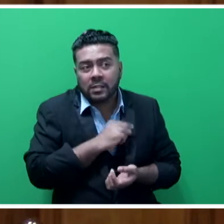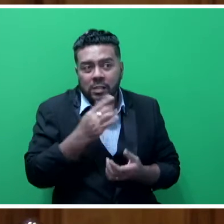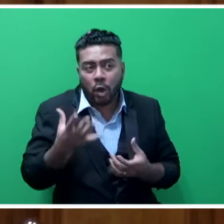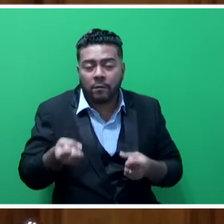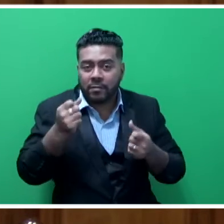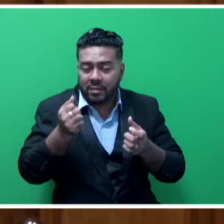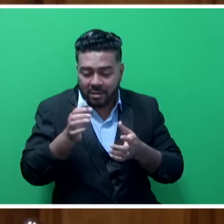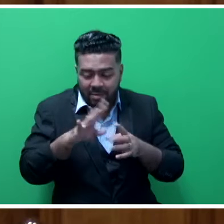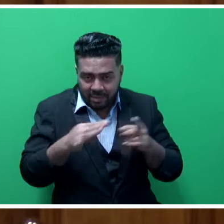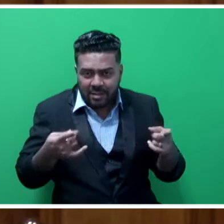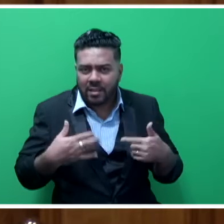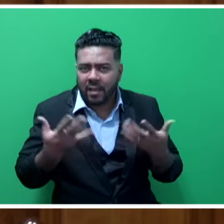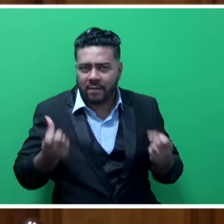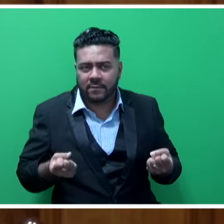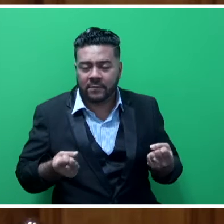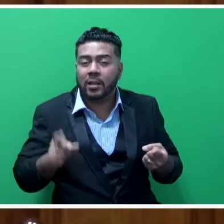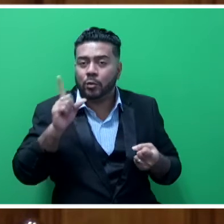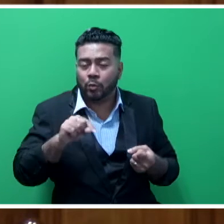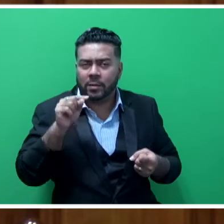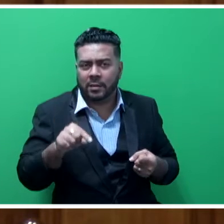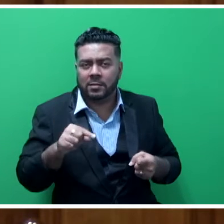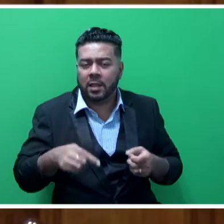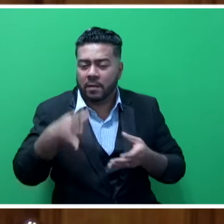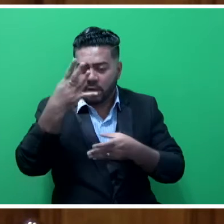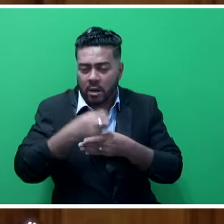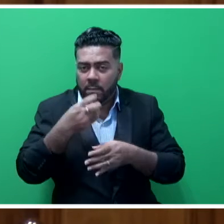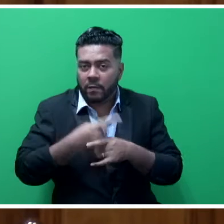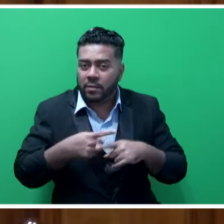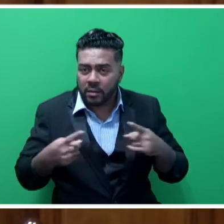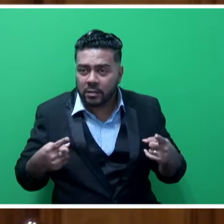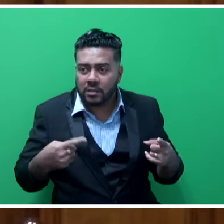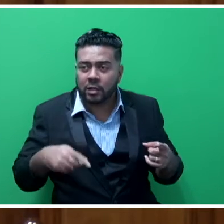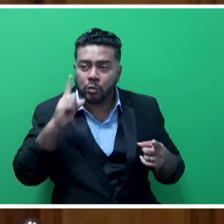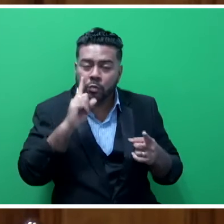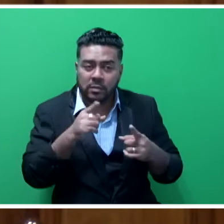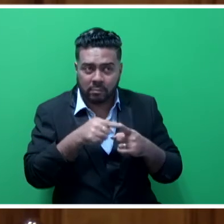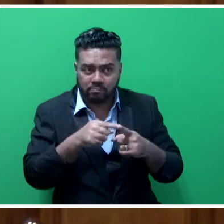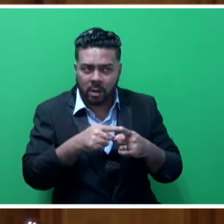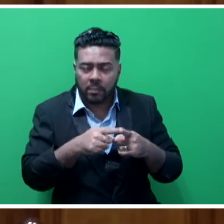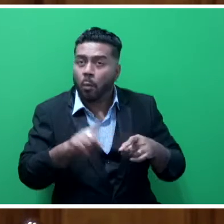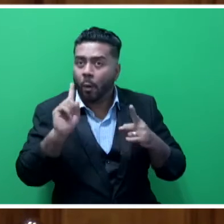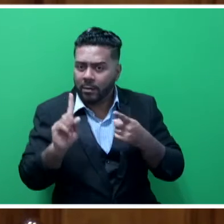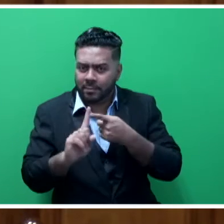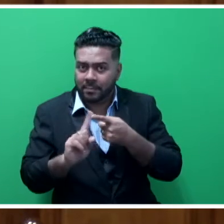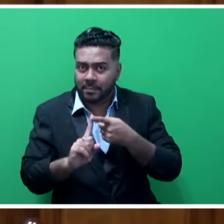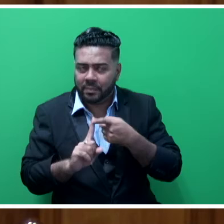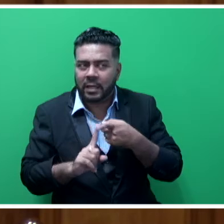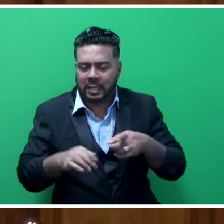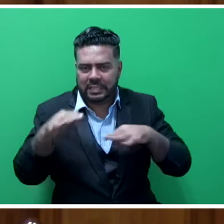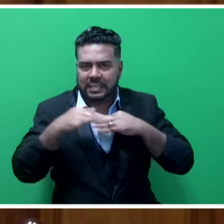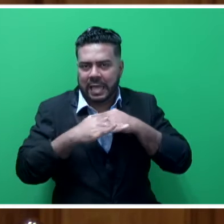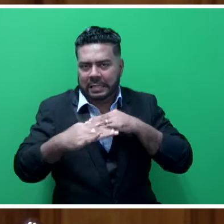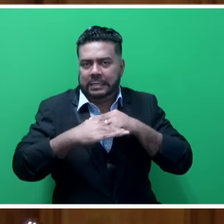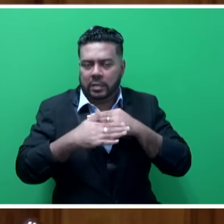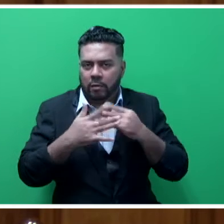that it has. And in doing this, a number of things that it looks at that it tries to do. One, it has standards in place.